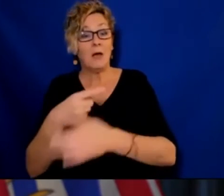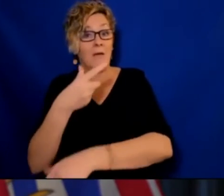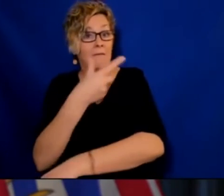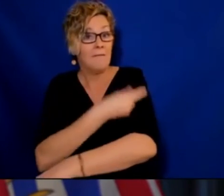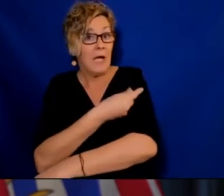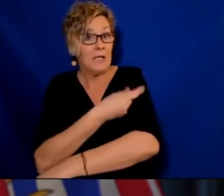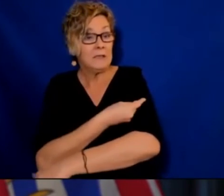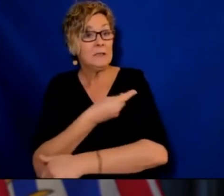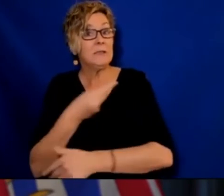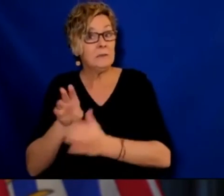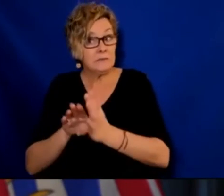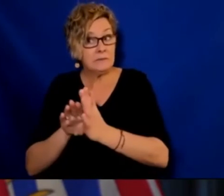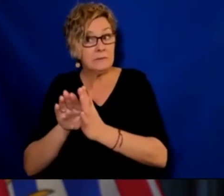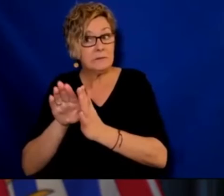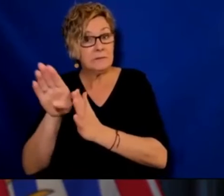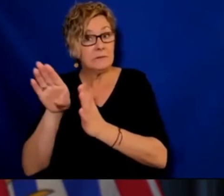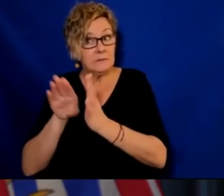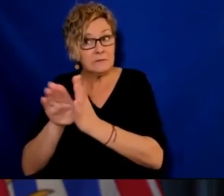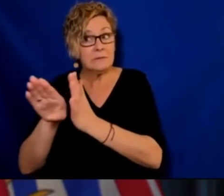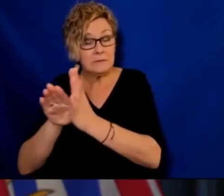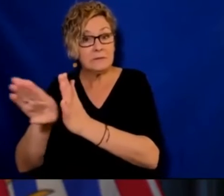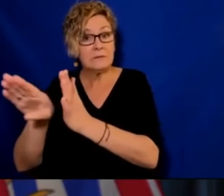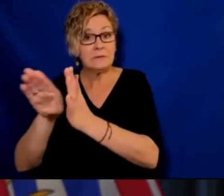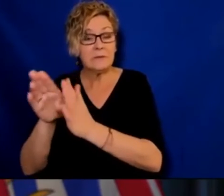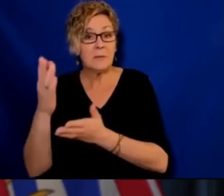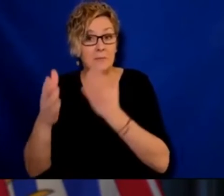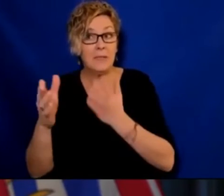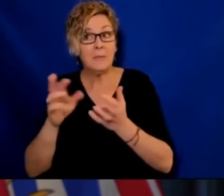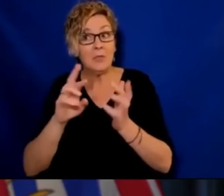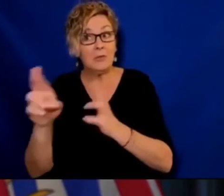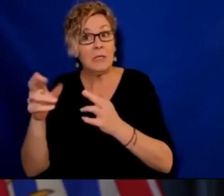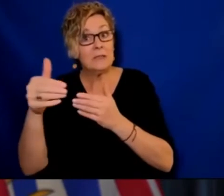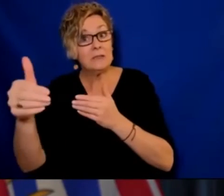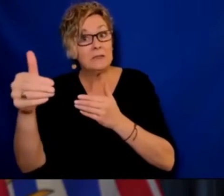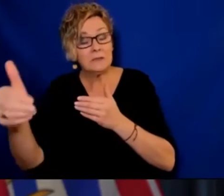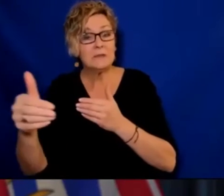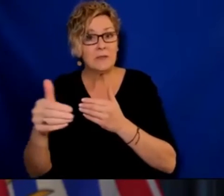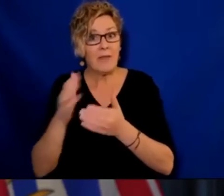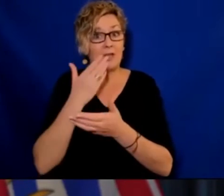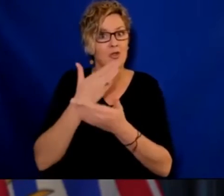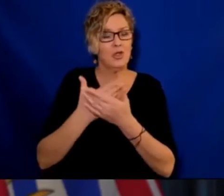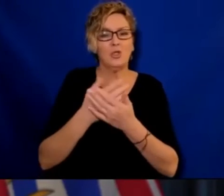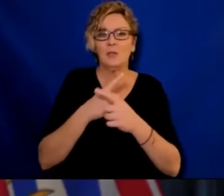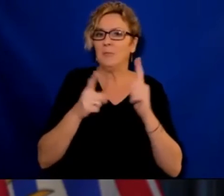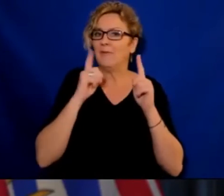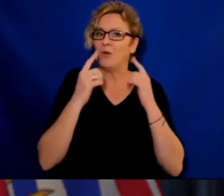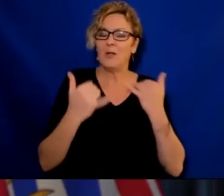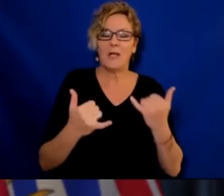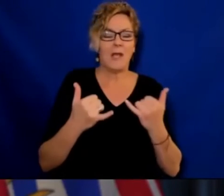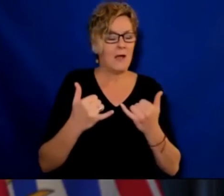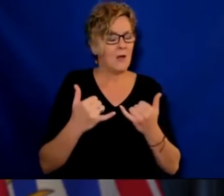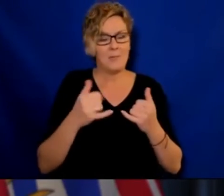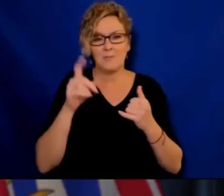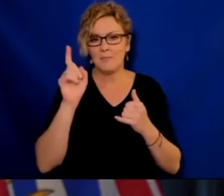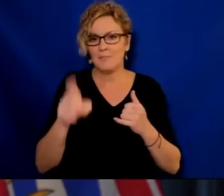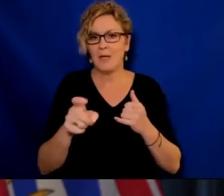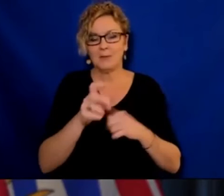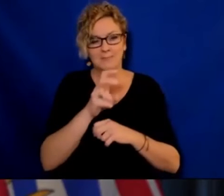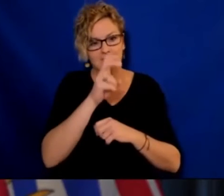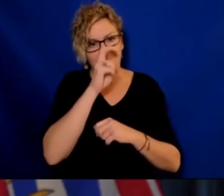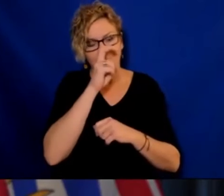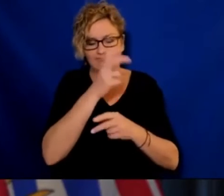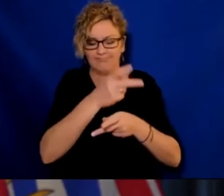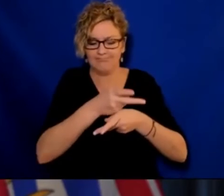and take those actions collectively. Everybody doing their bit. To get us through this next few months.